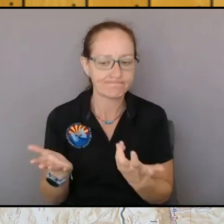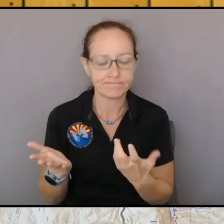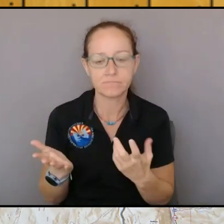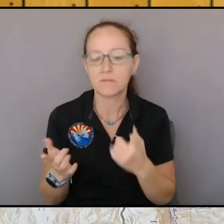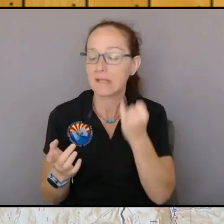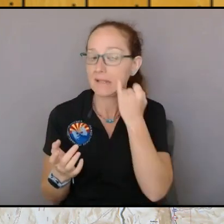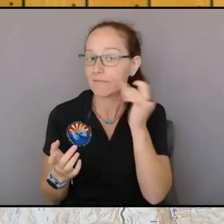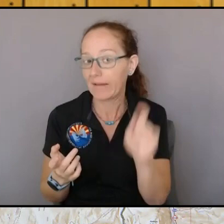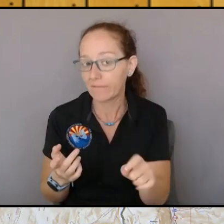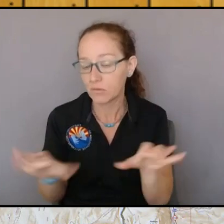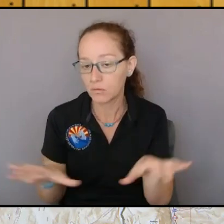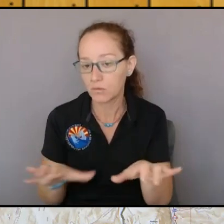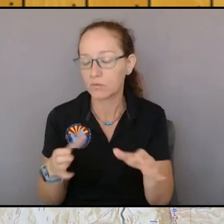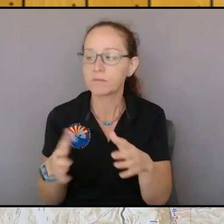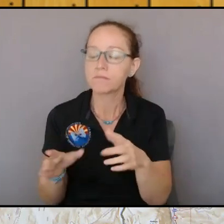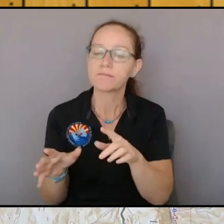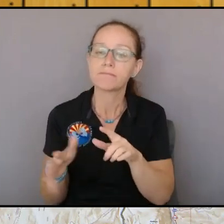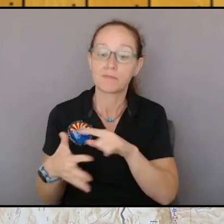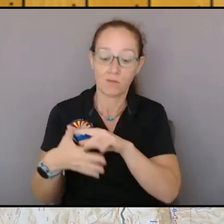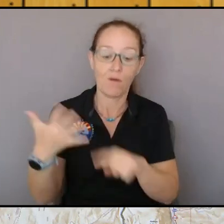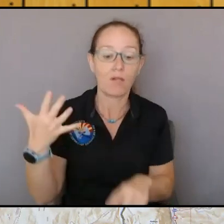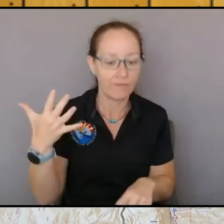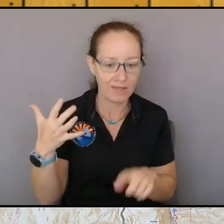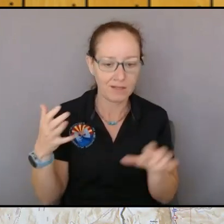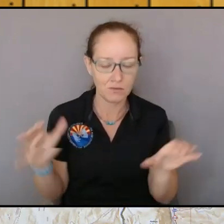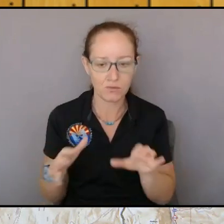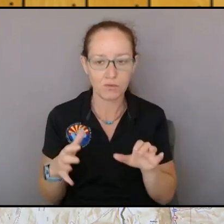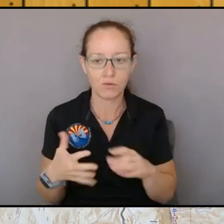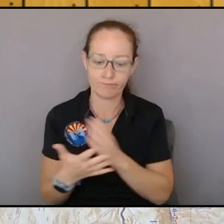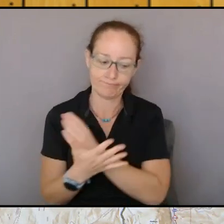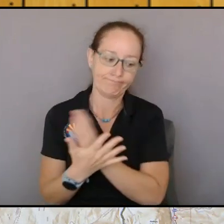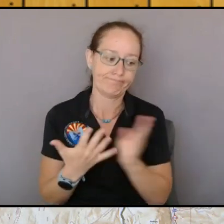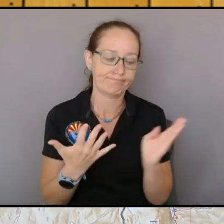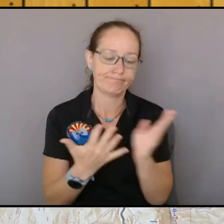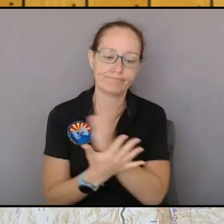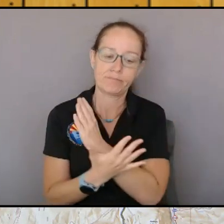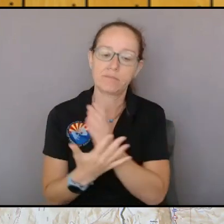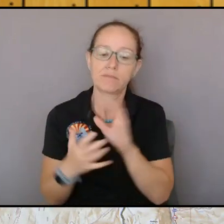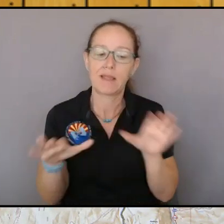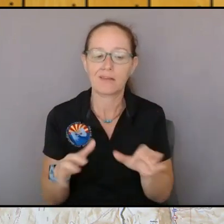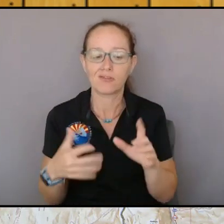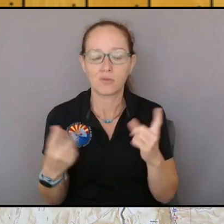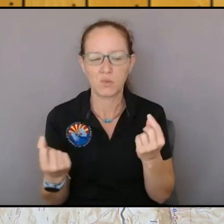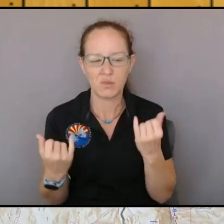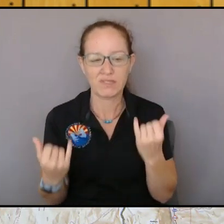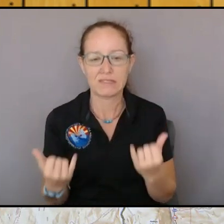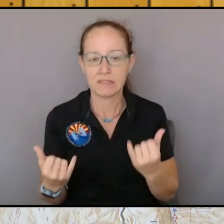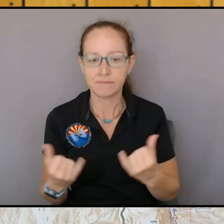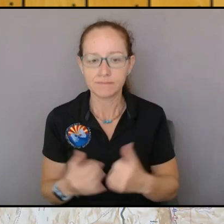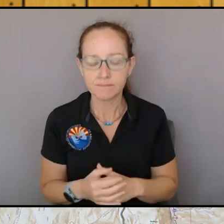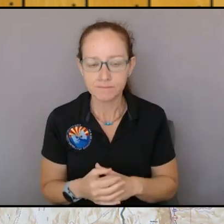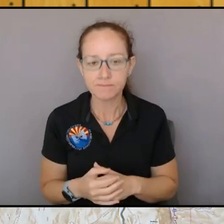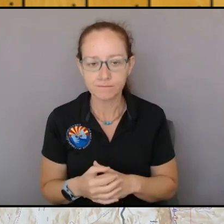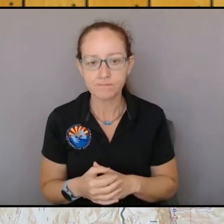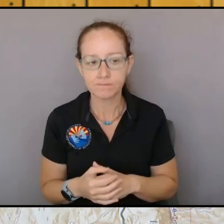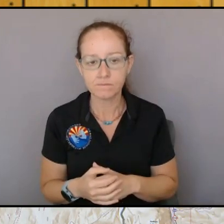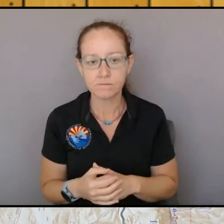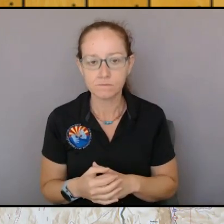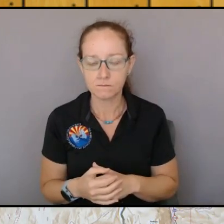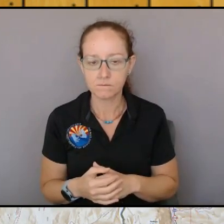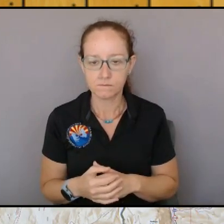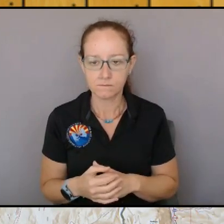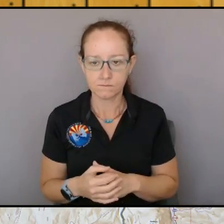so that's the suite of different actions that are taking place on the fire all of that is